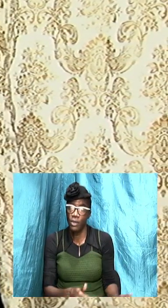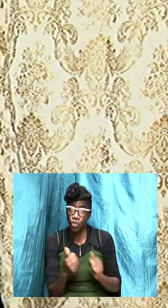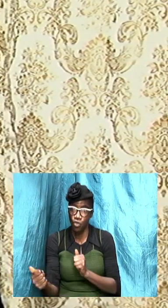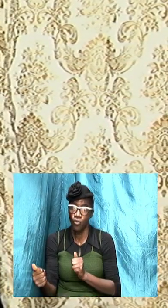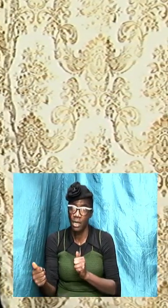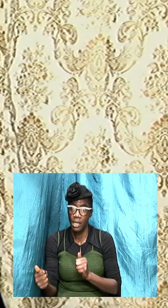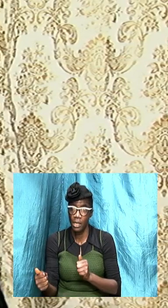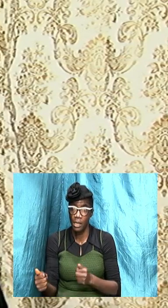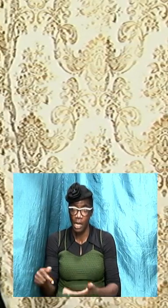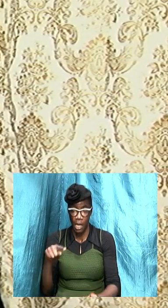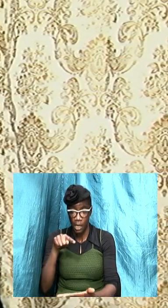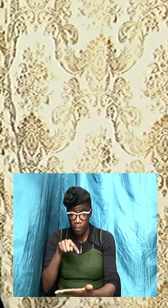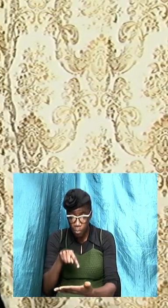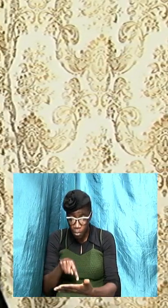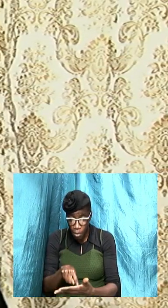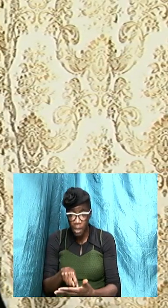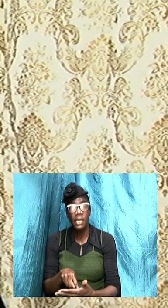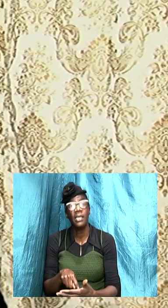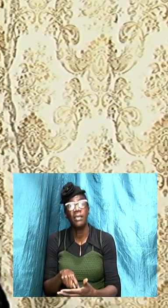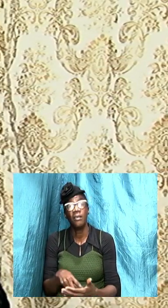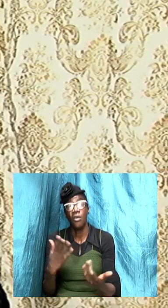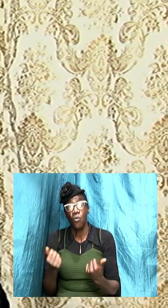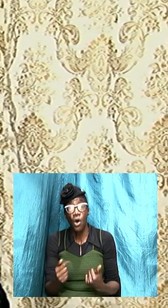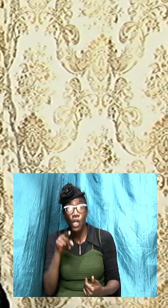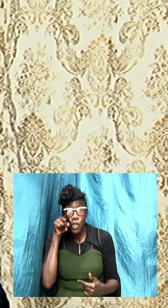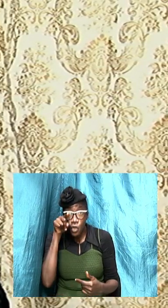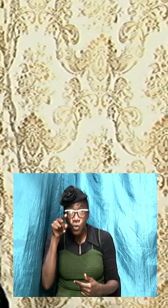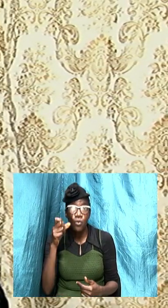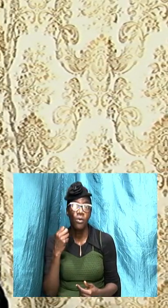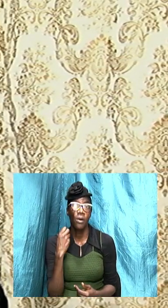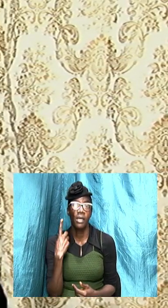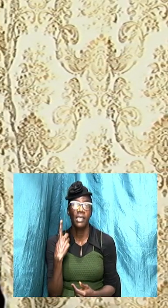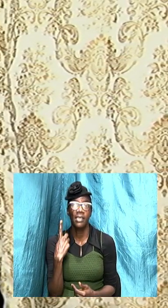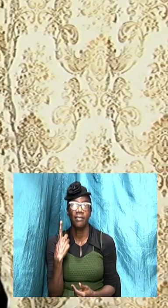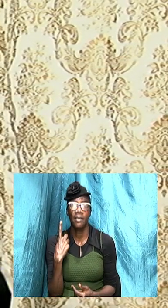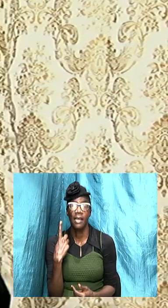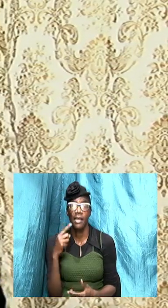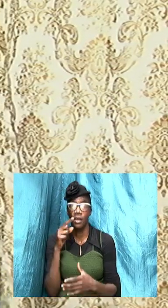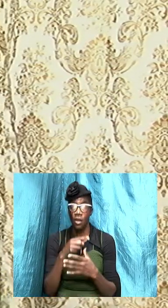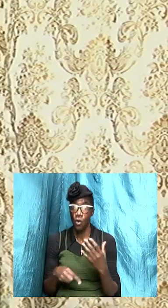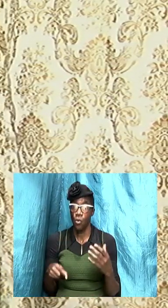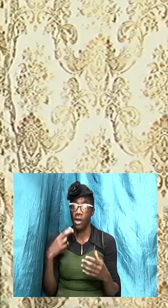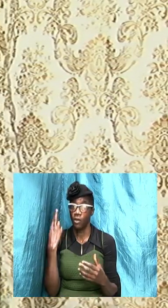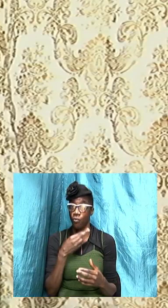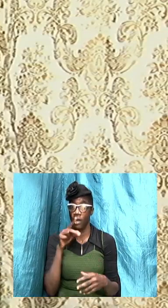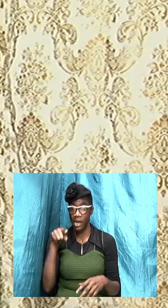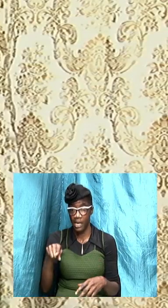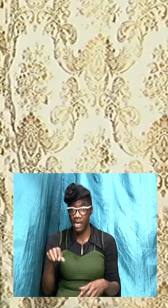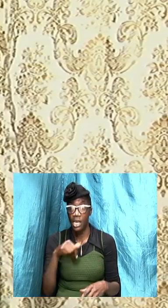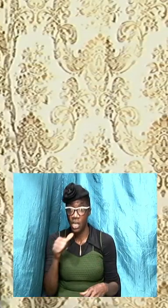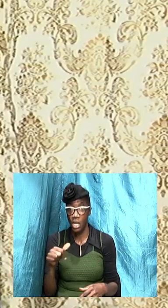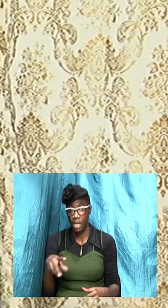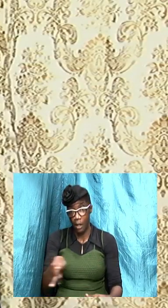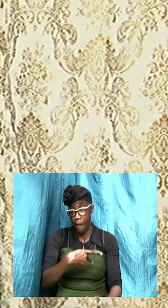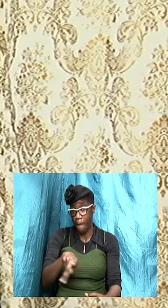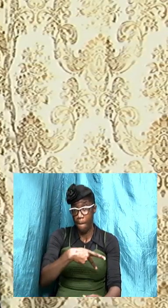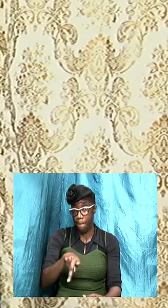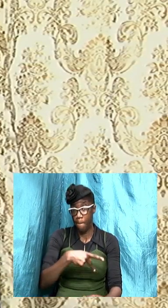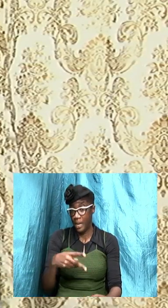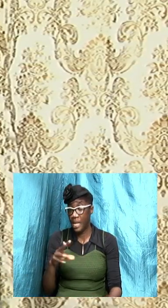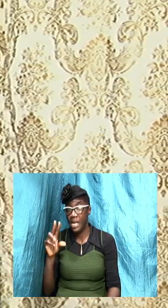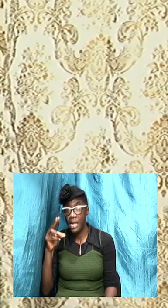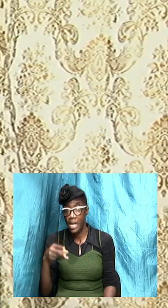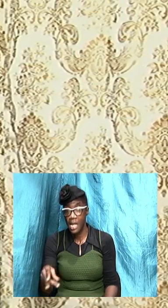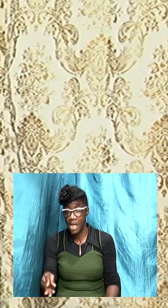you know because we want us to understand that what we are in is not any plaything and